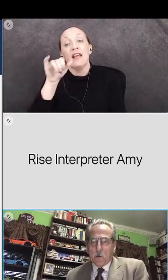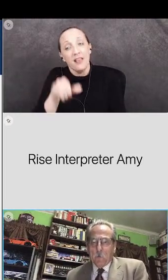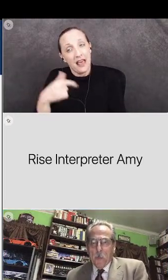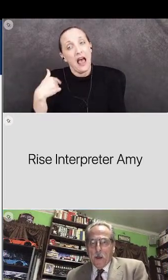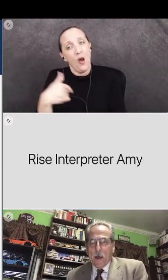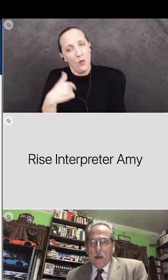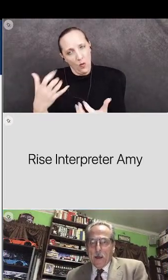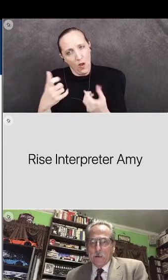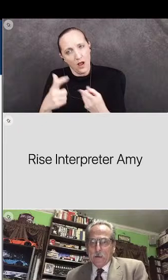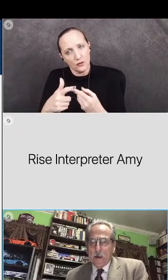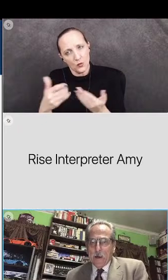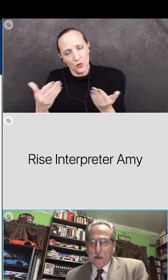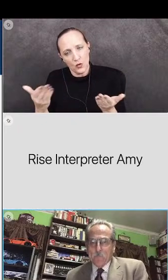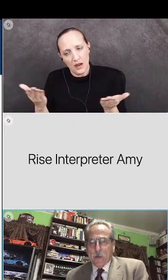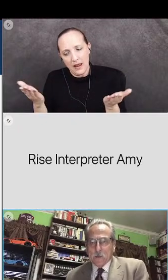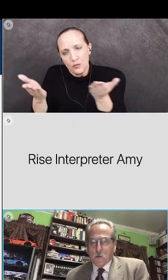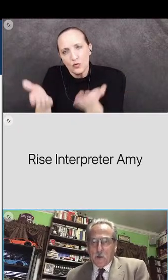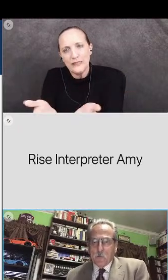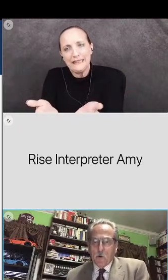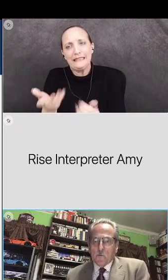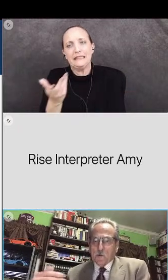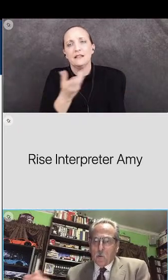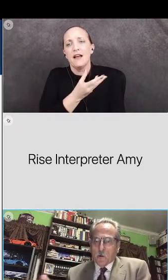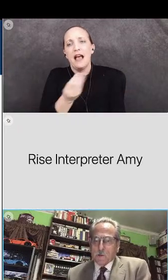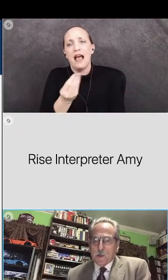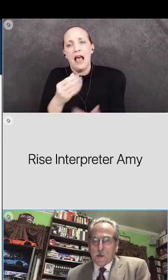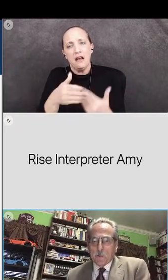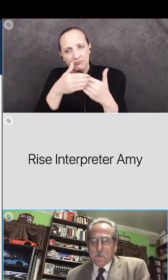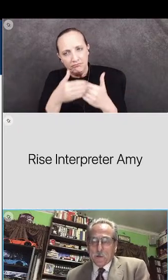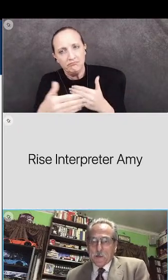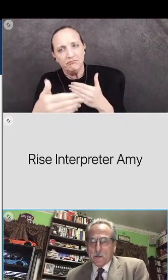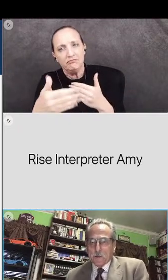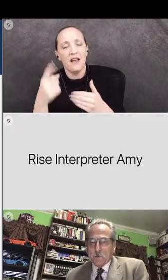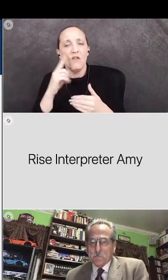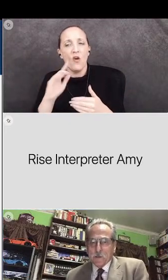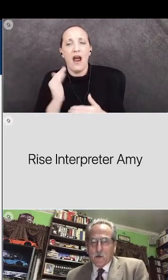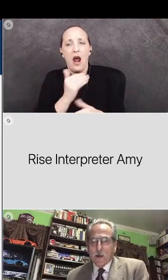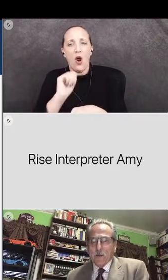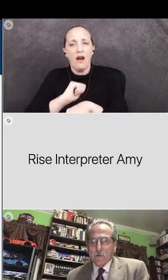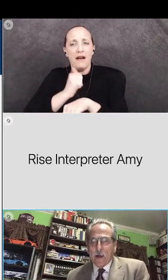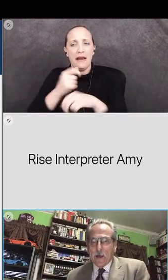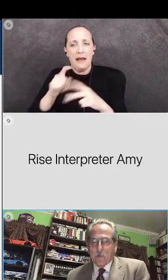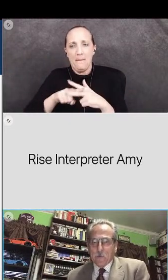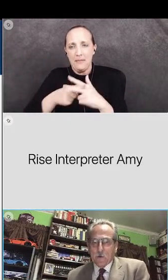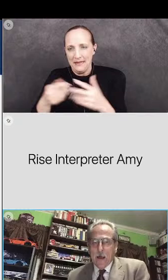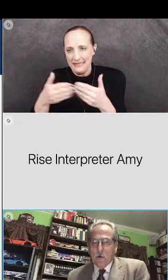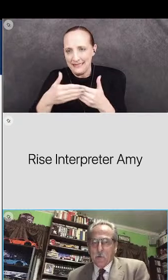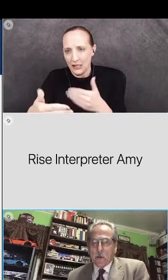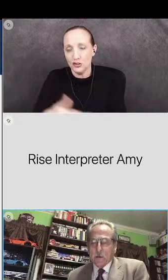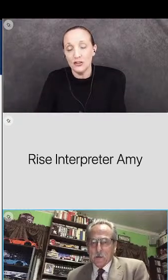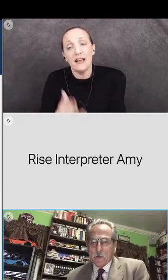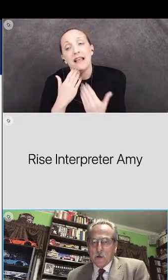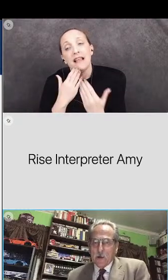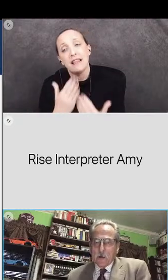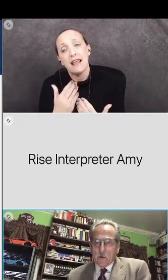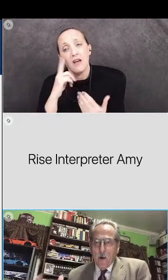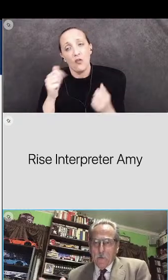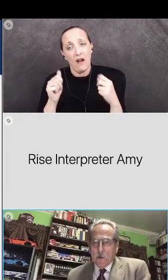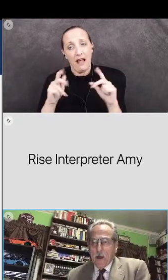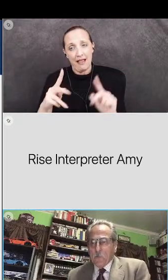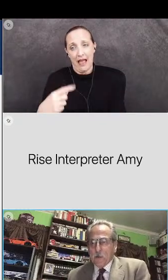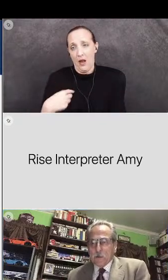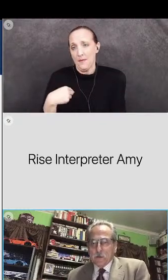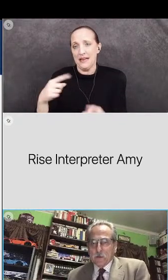bring to the table and uh as we move towards the implementation so again thank you for allowing me to